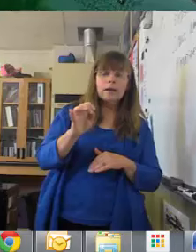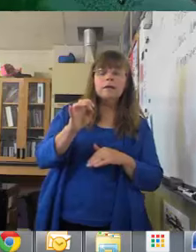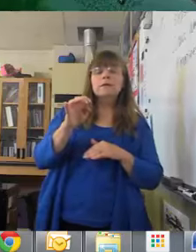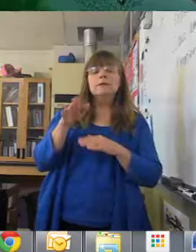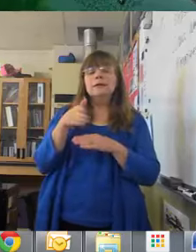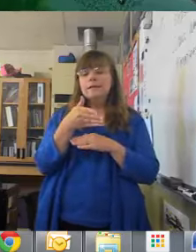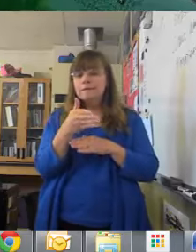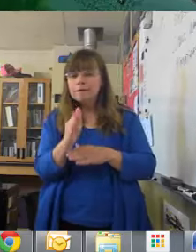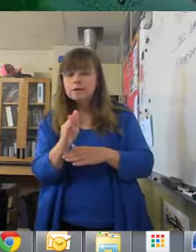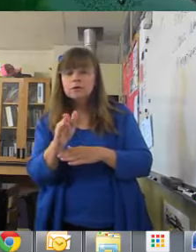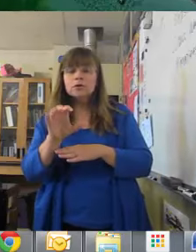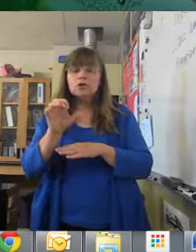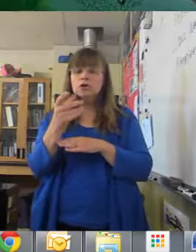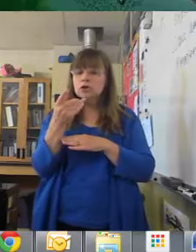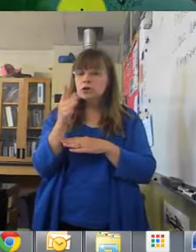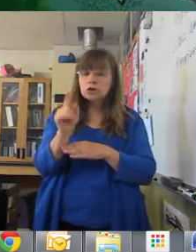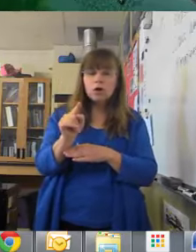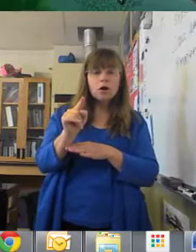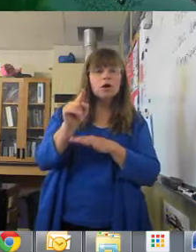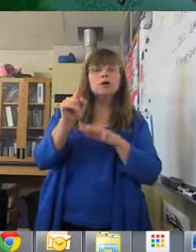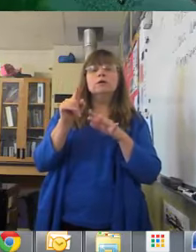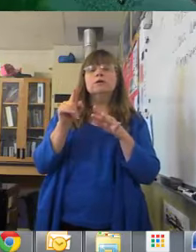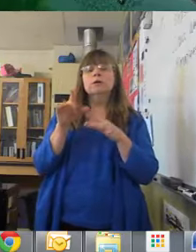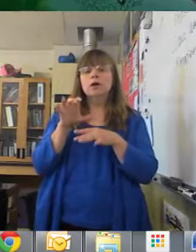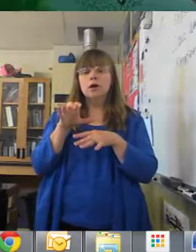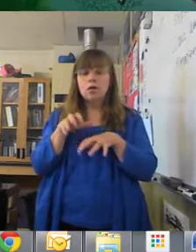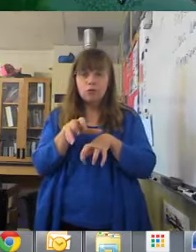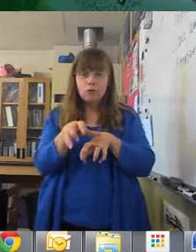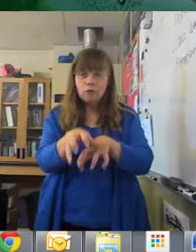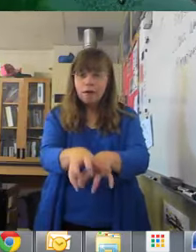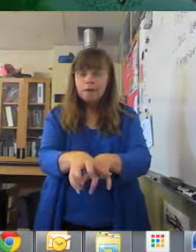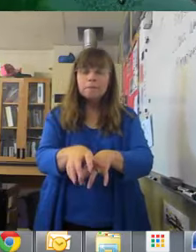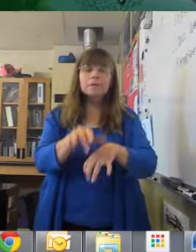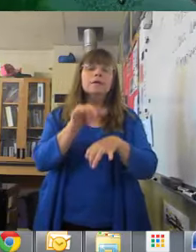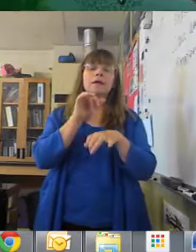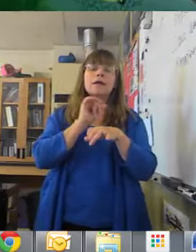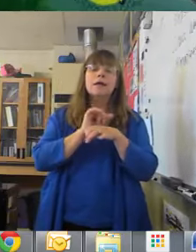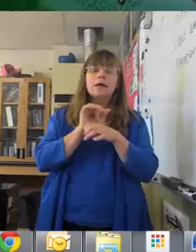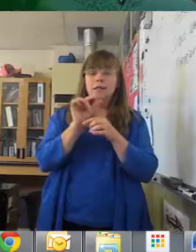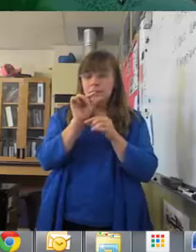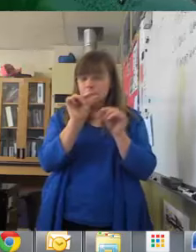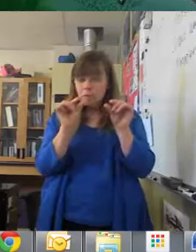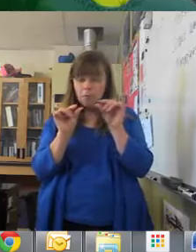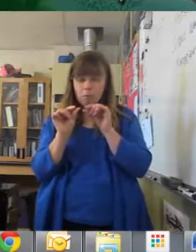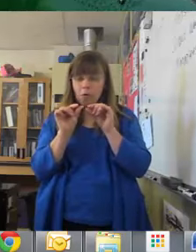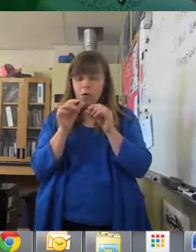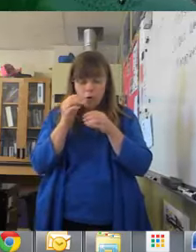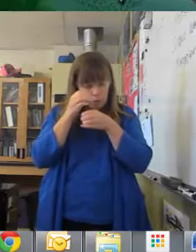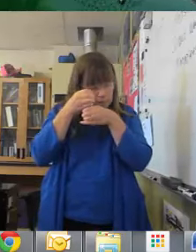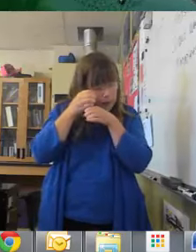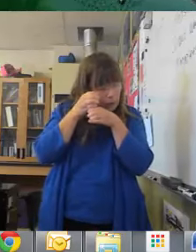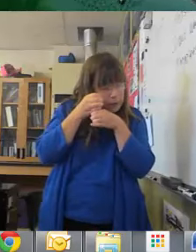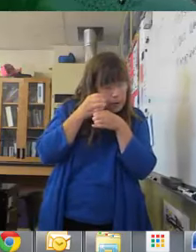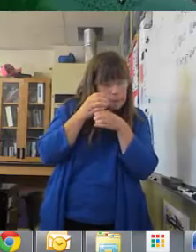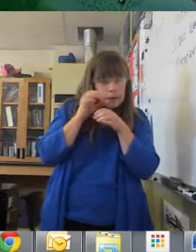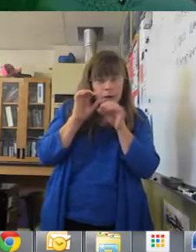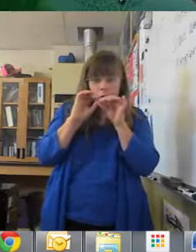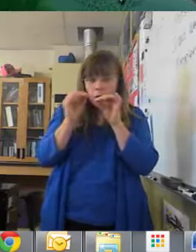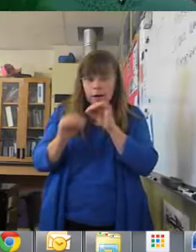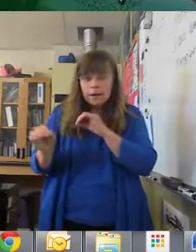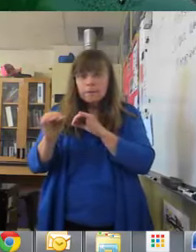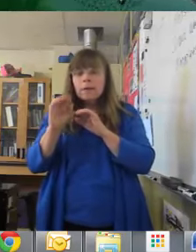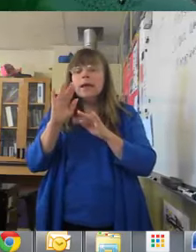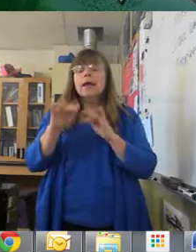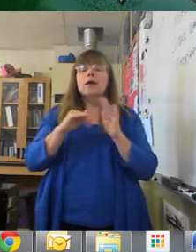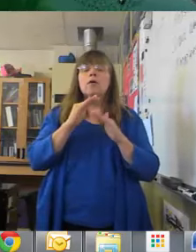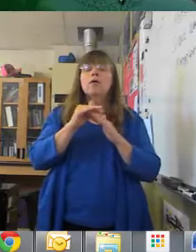the crabs, the starfish, the oysters, the microscopic organisms, the phytoplankton and zooplankton, and